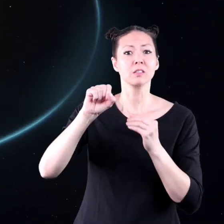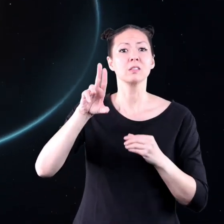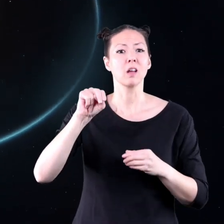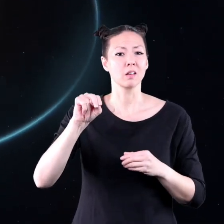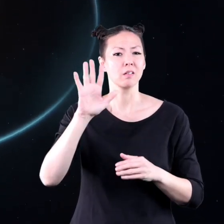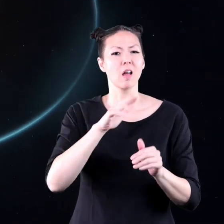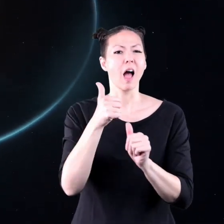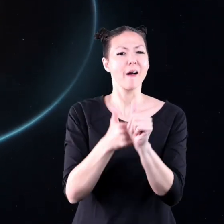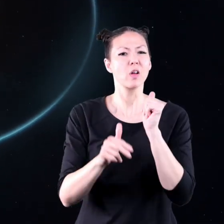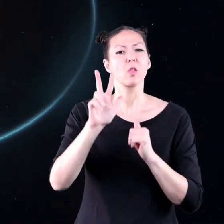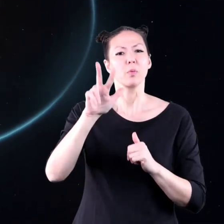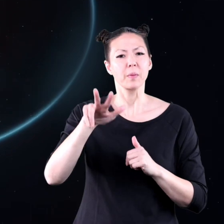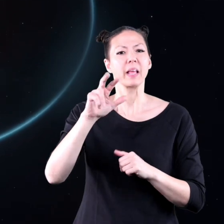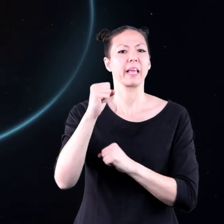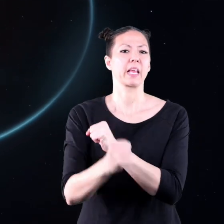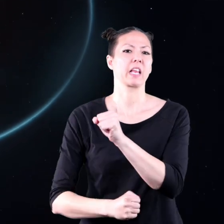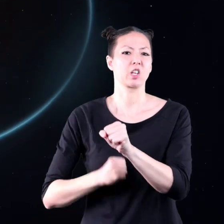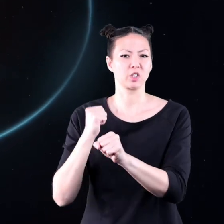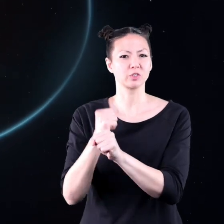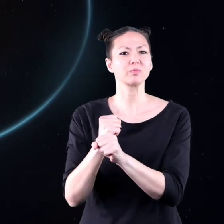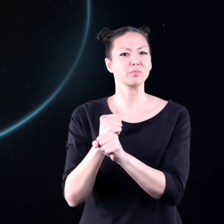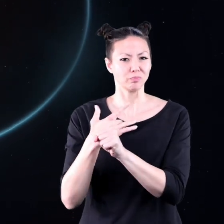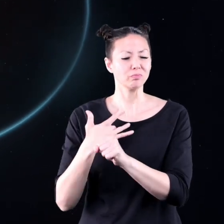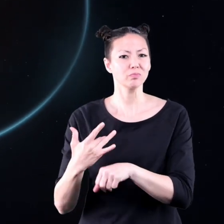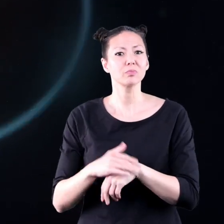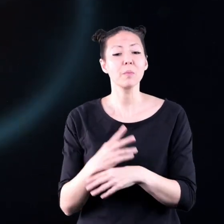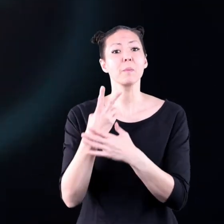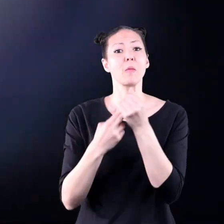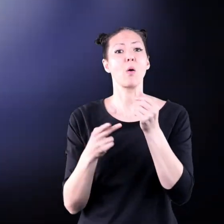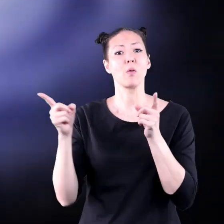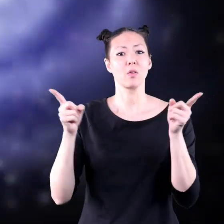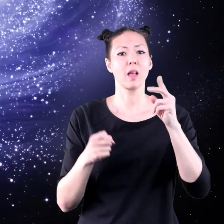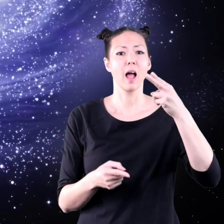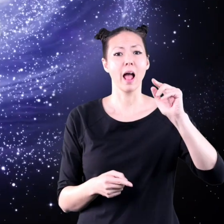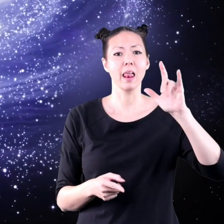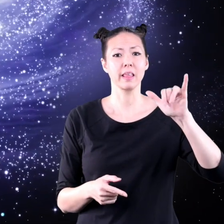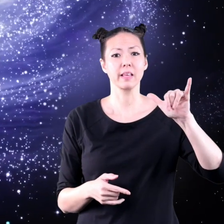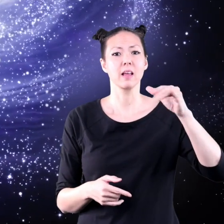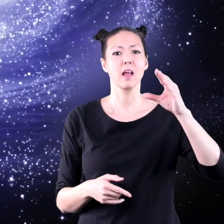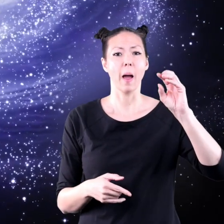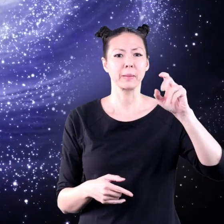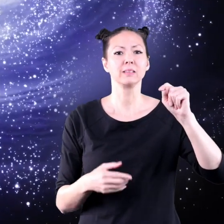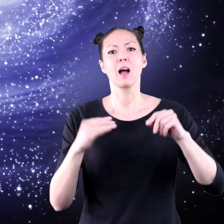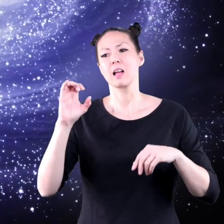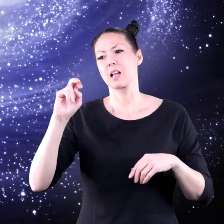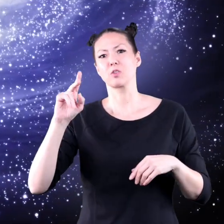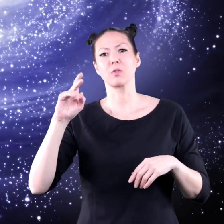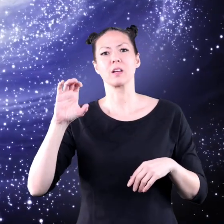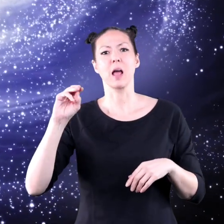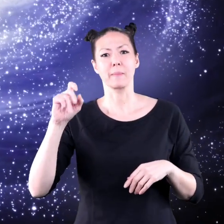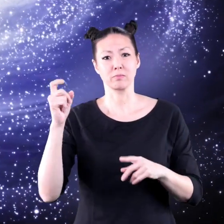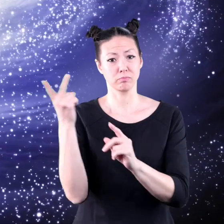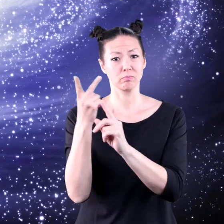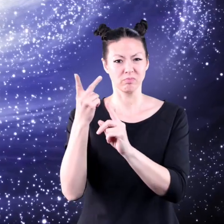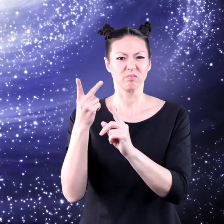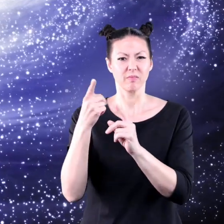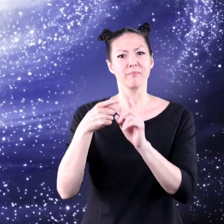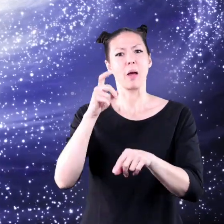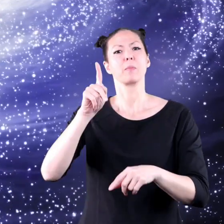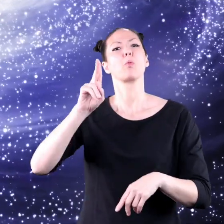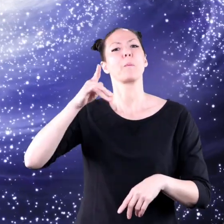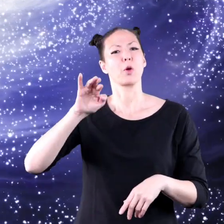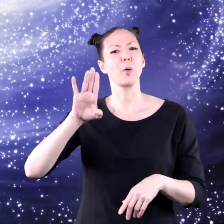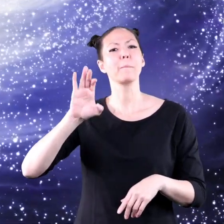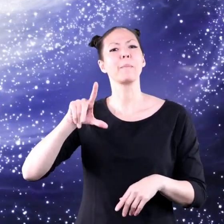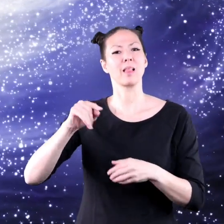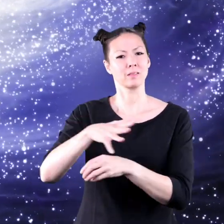It orbits the sun every 3.3 years. Both Halley's comet and Anki's comet originated